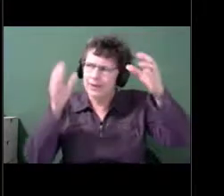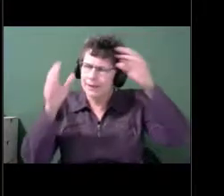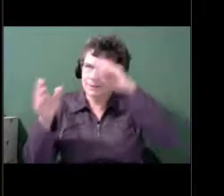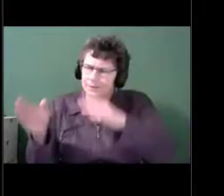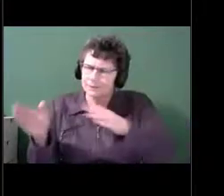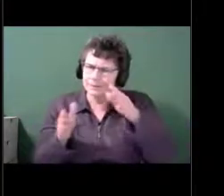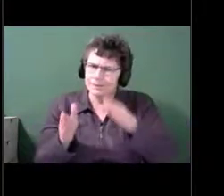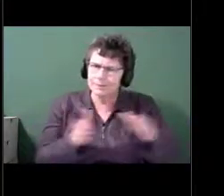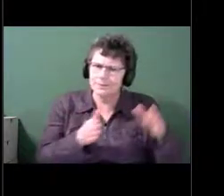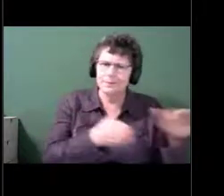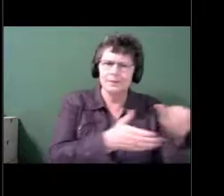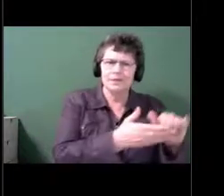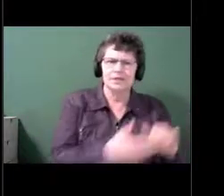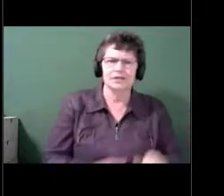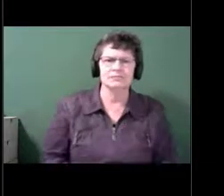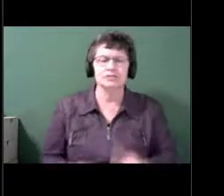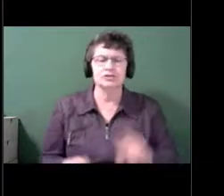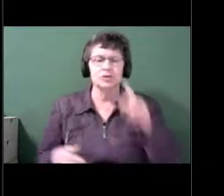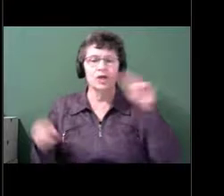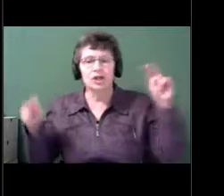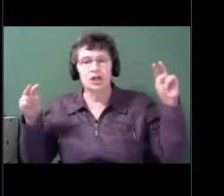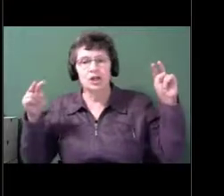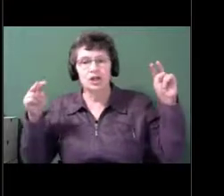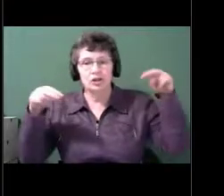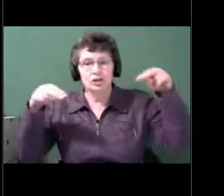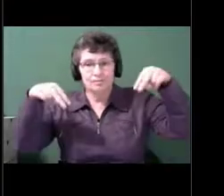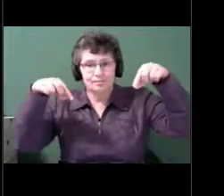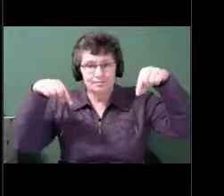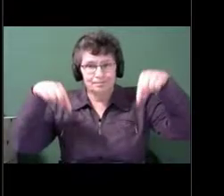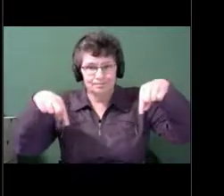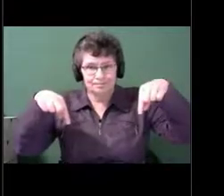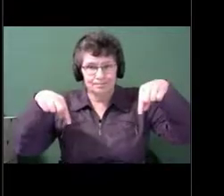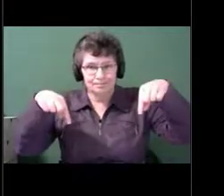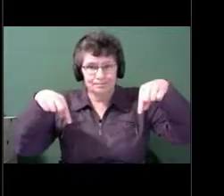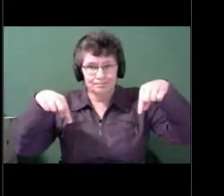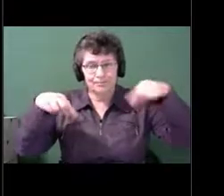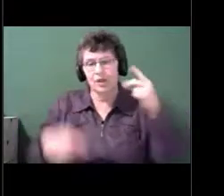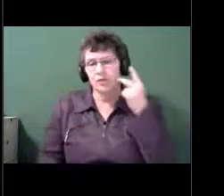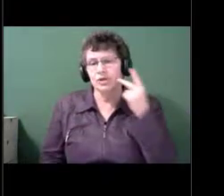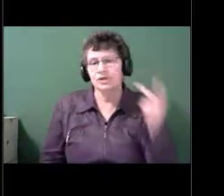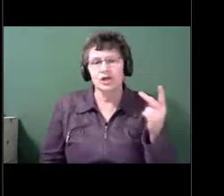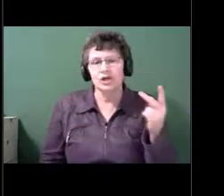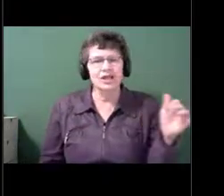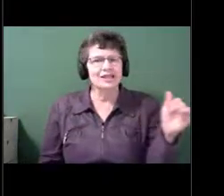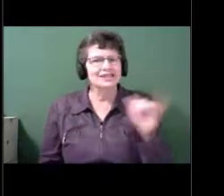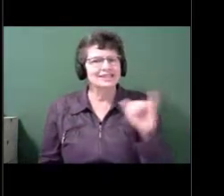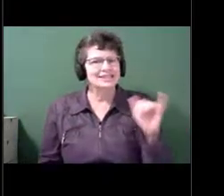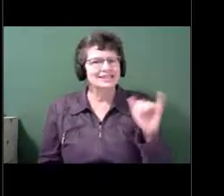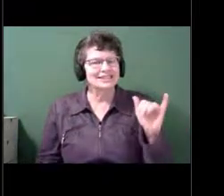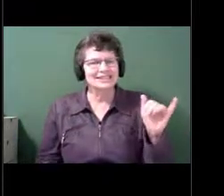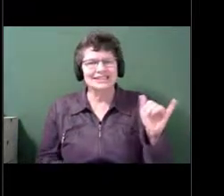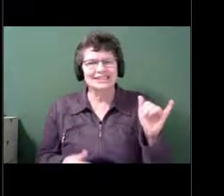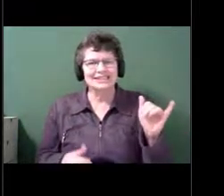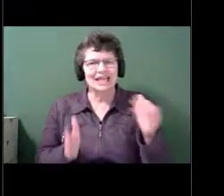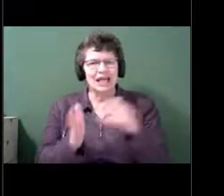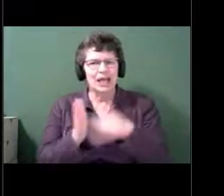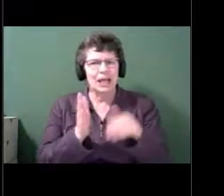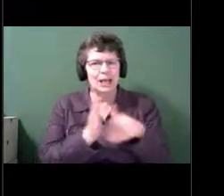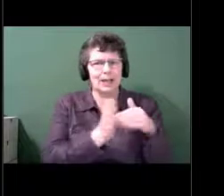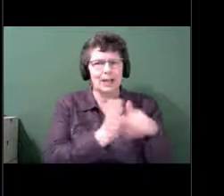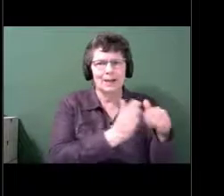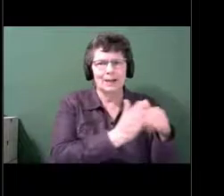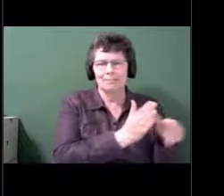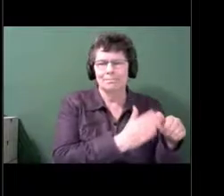So no matter what we looked at, we found the same kind of pattern. And that pattern was that,